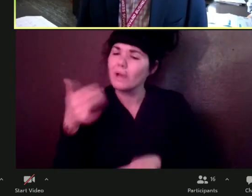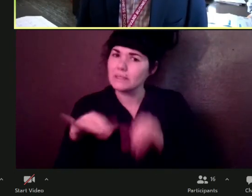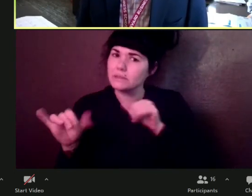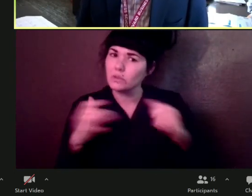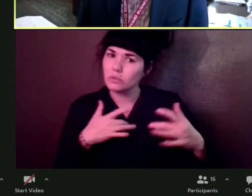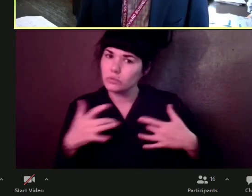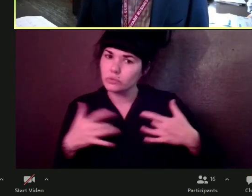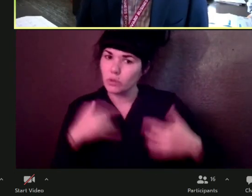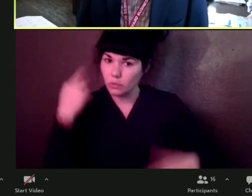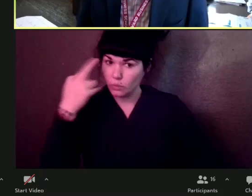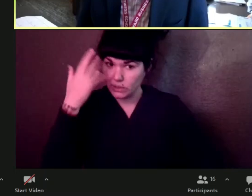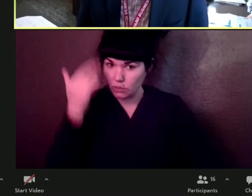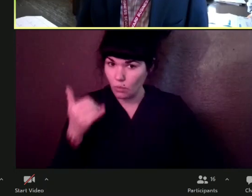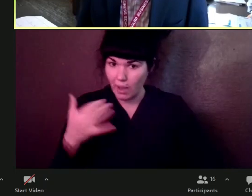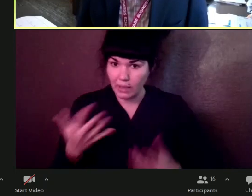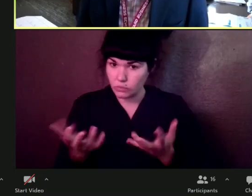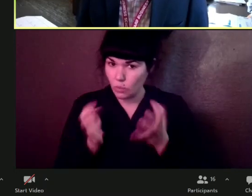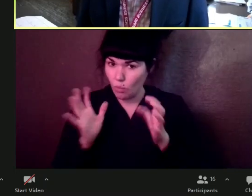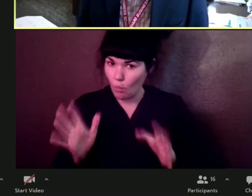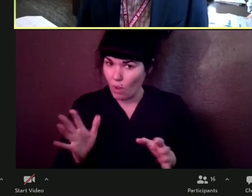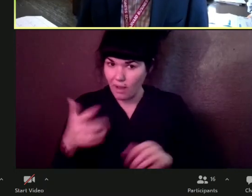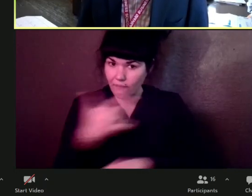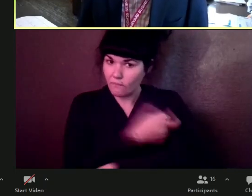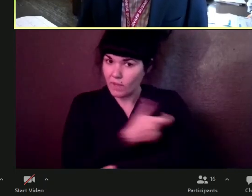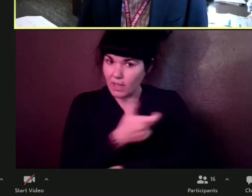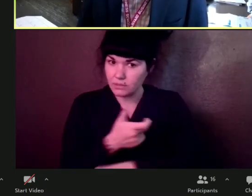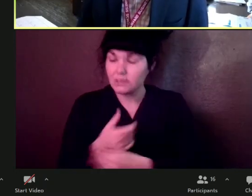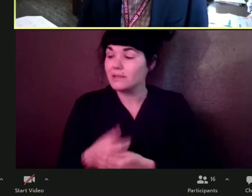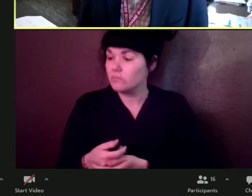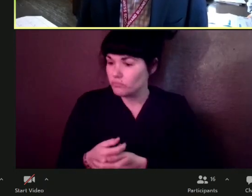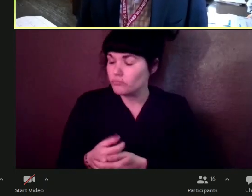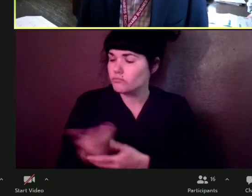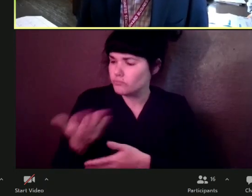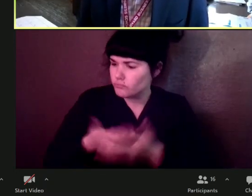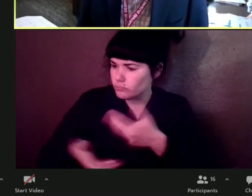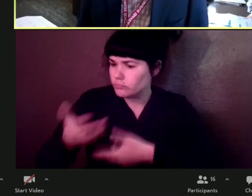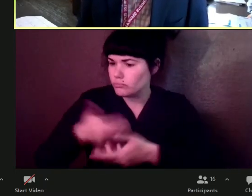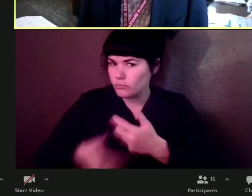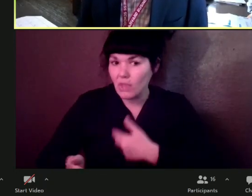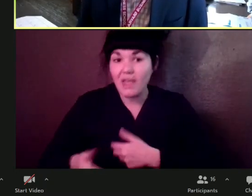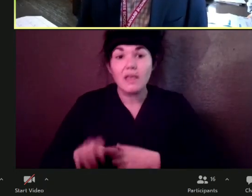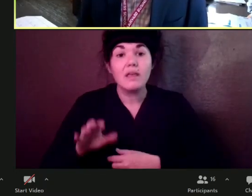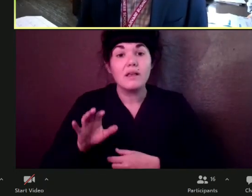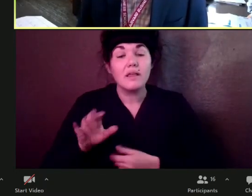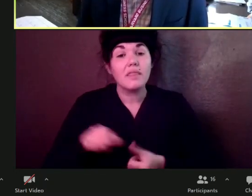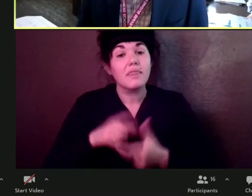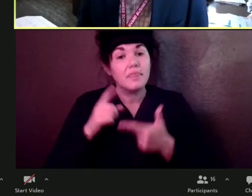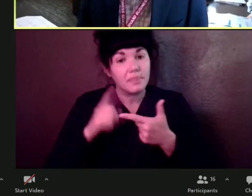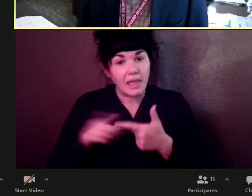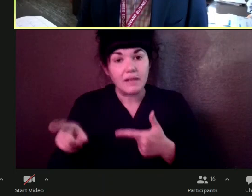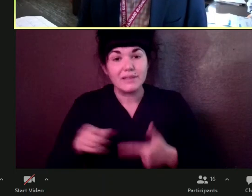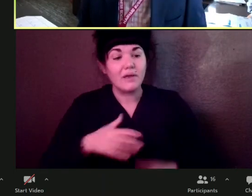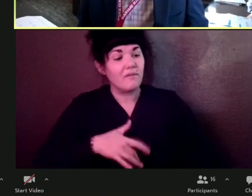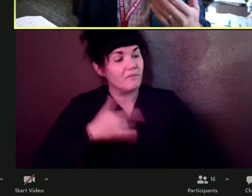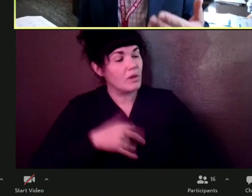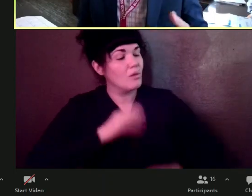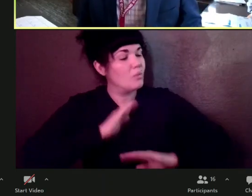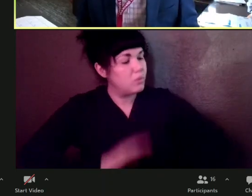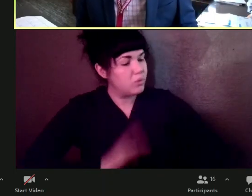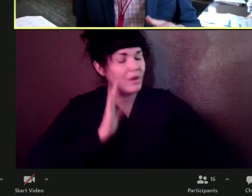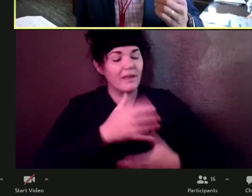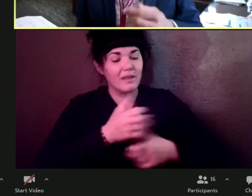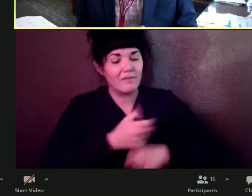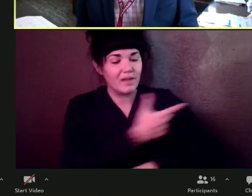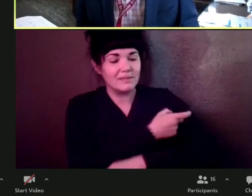And, and that's how we've seen success that one-on-one conversation with a trusted medical provider to answer all of the questions face to